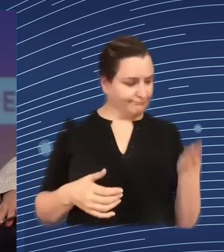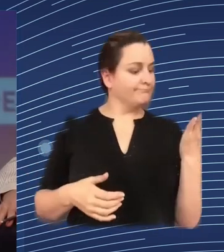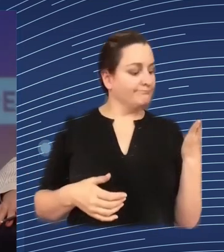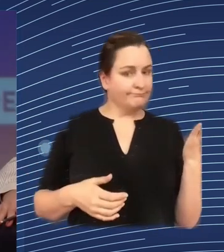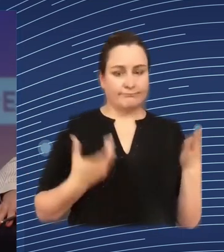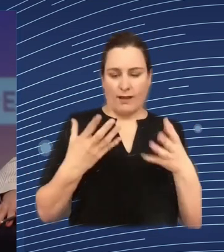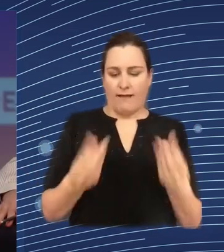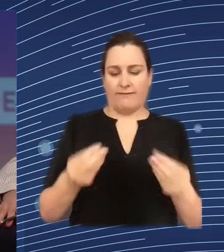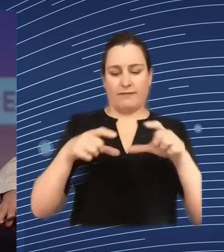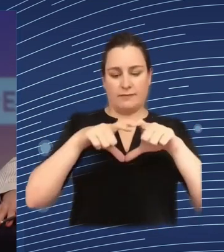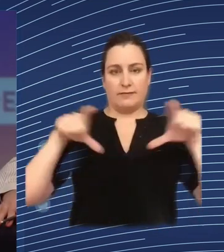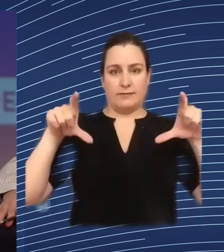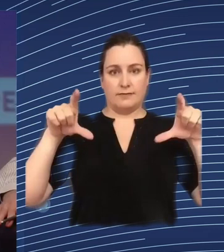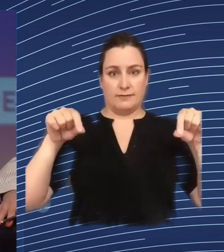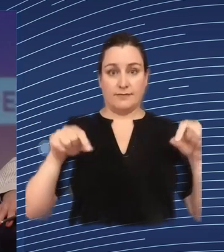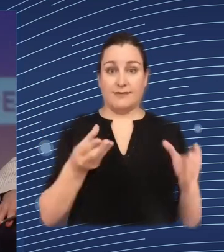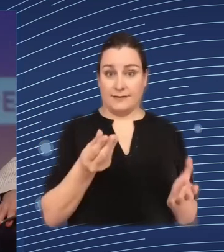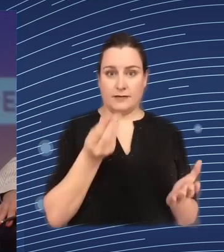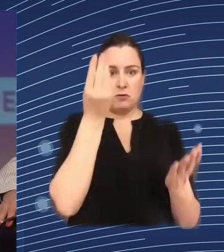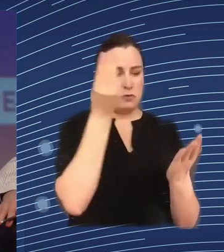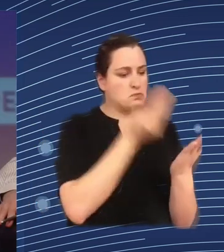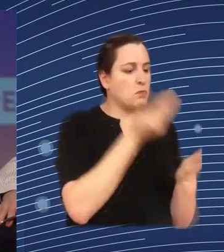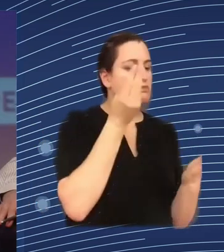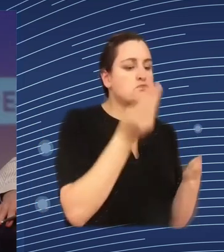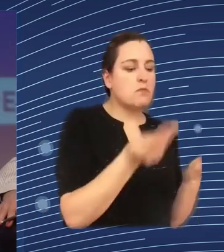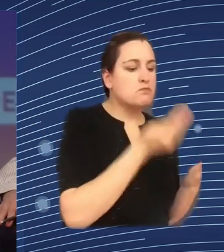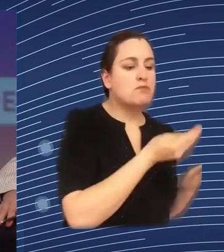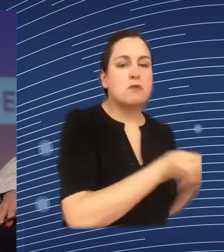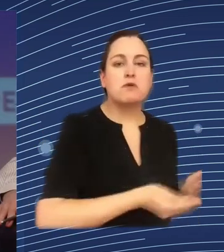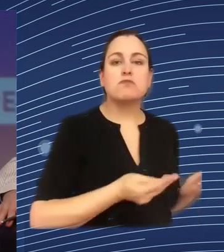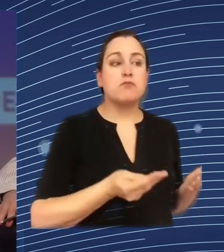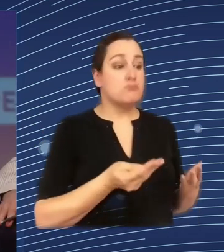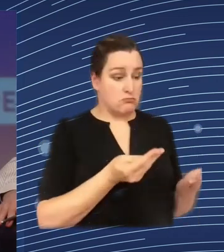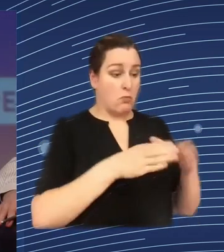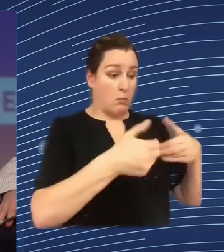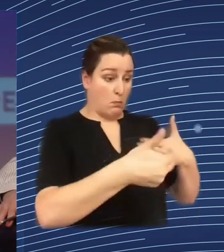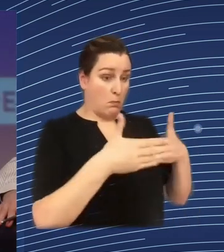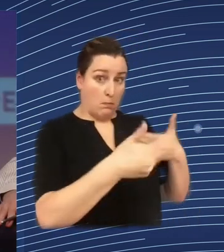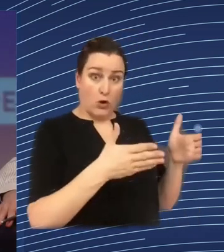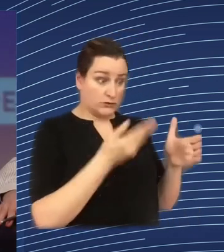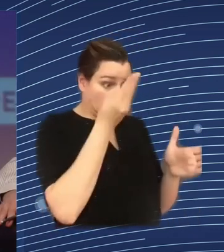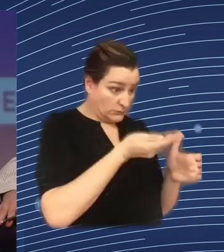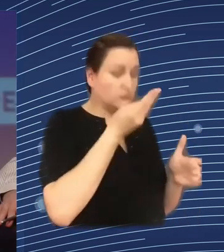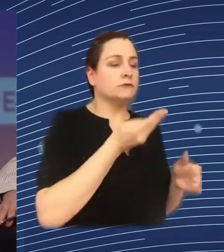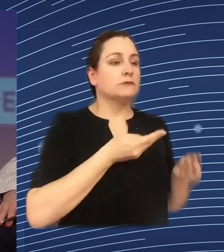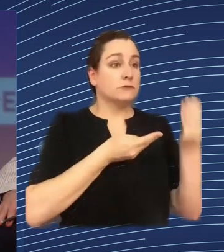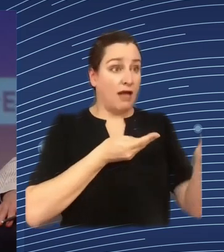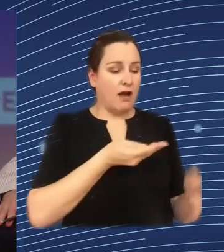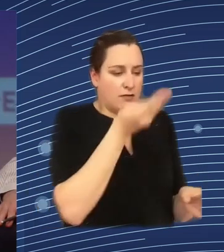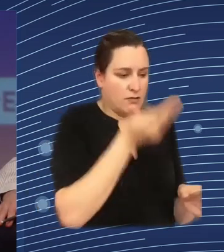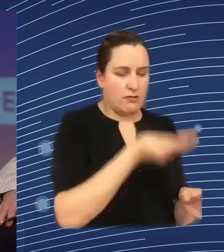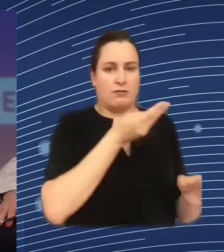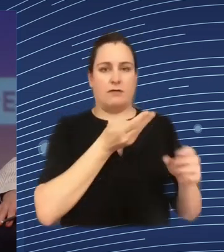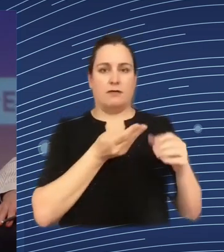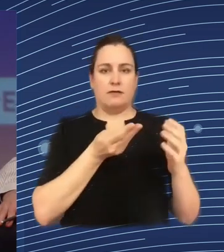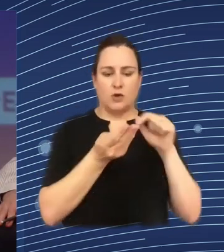work steps the data collected in real time is stored by Amazon and analyzed by using